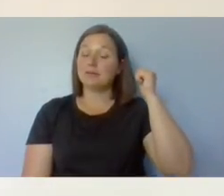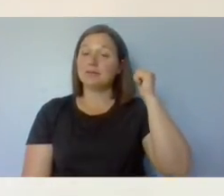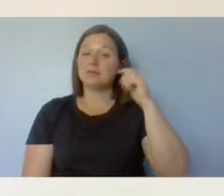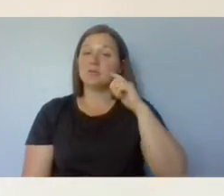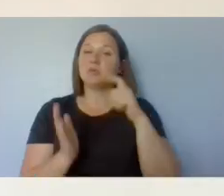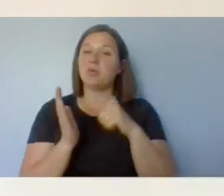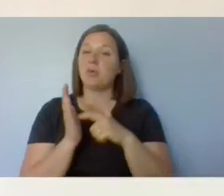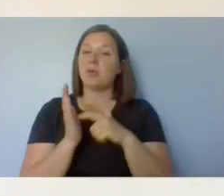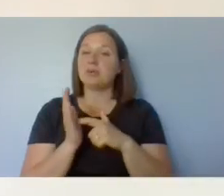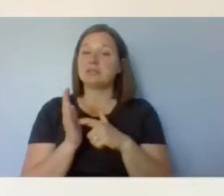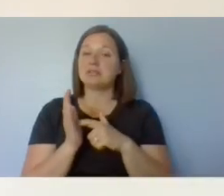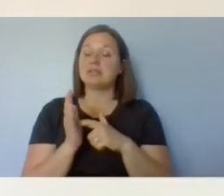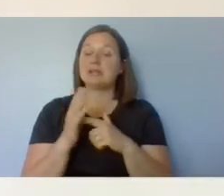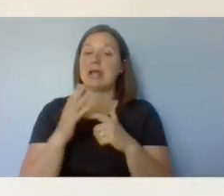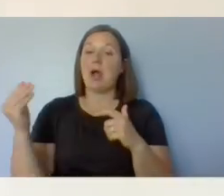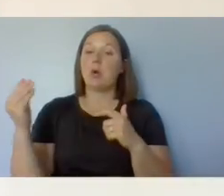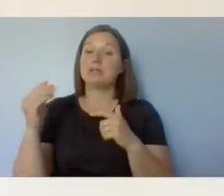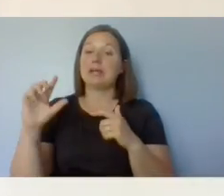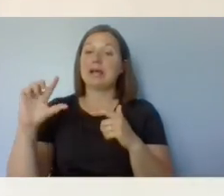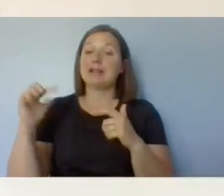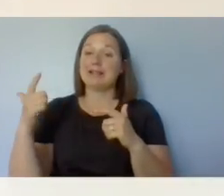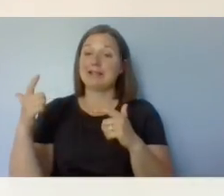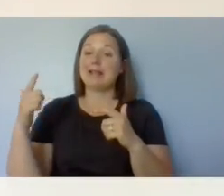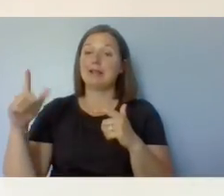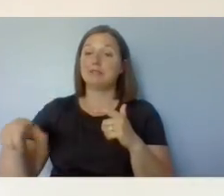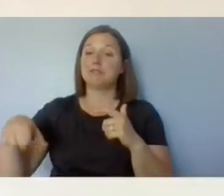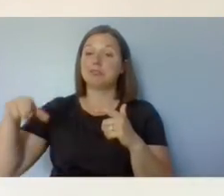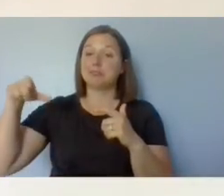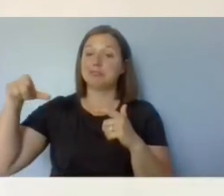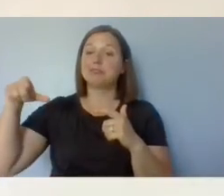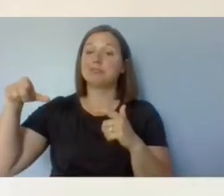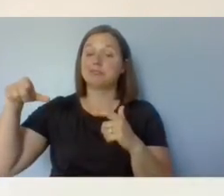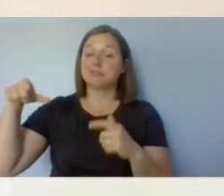Lift the leg that's farther from the wall up.